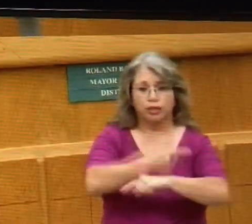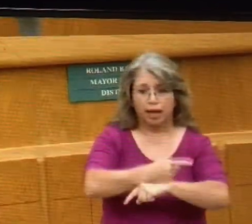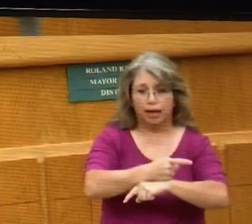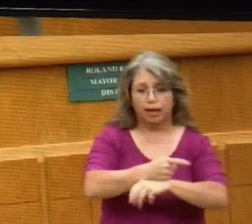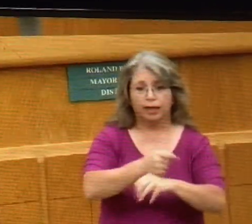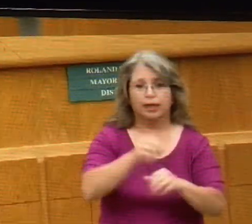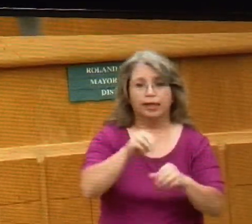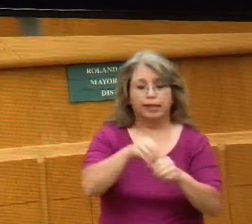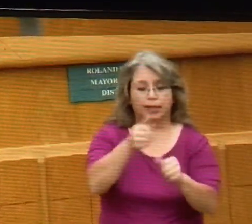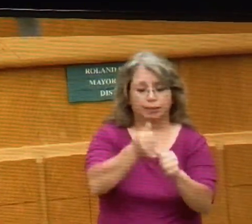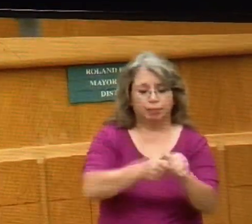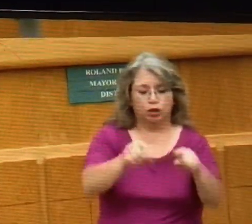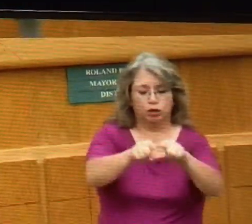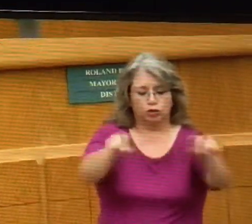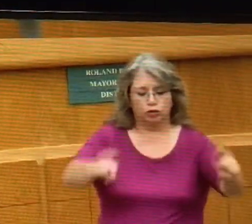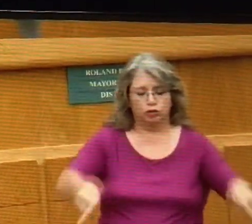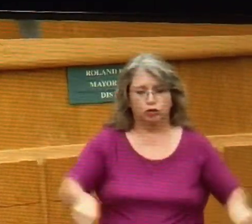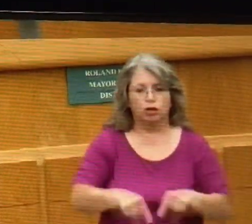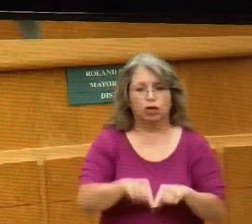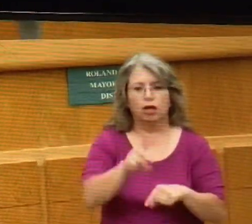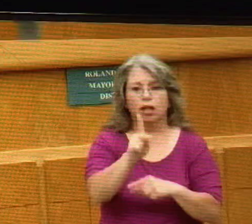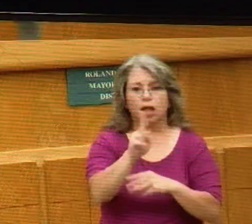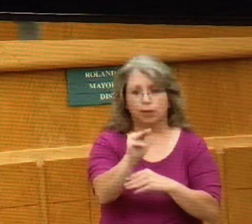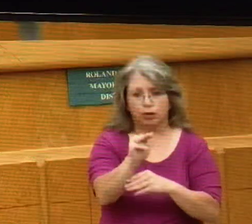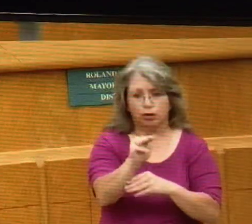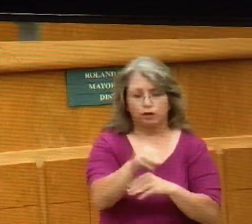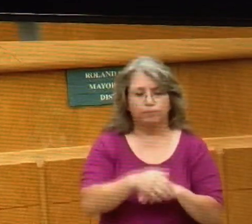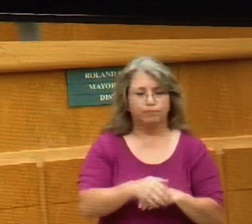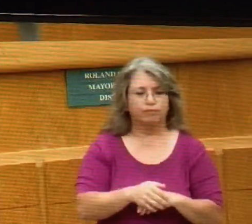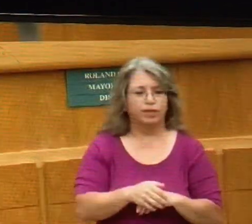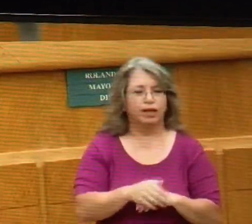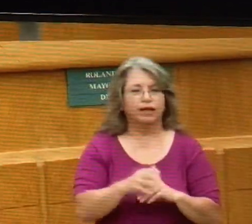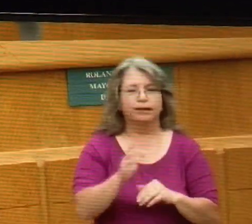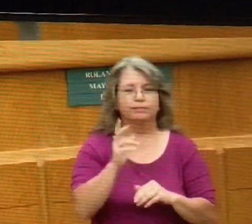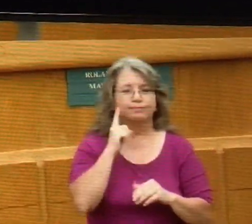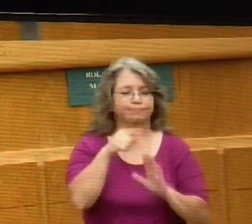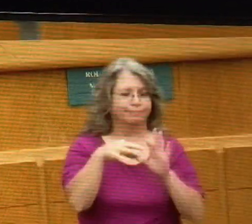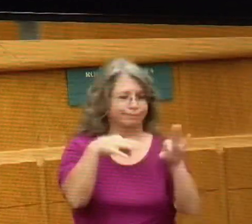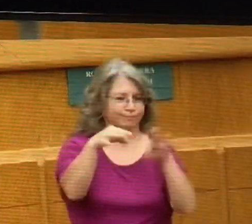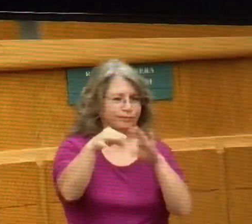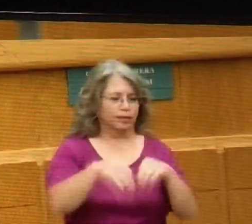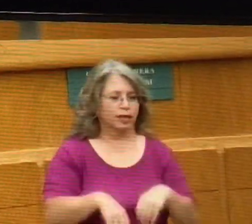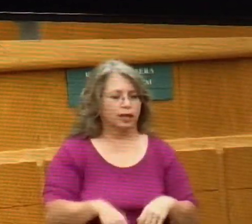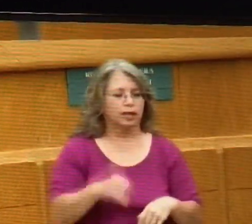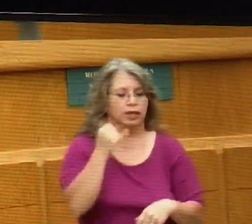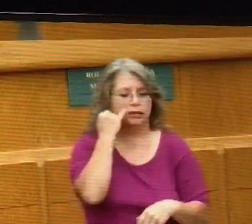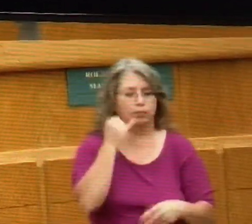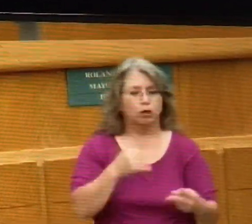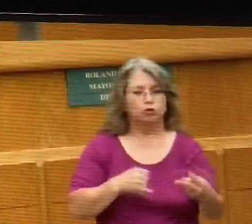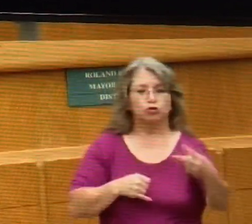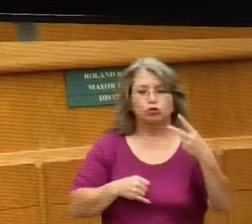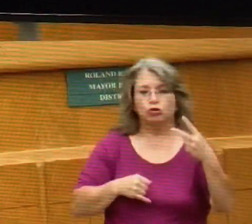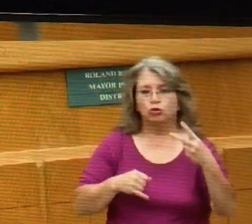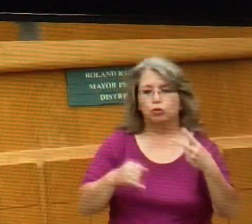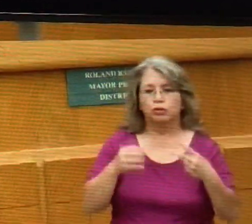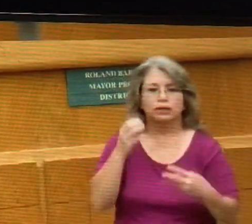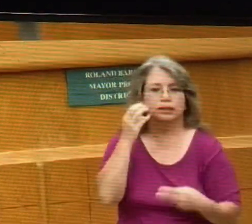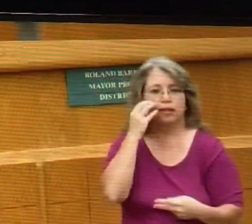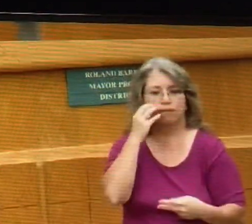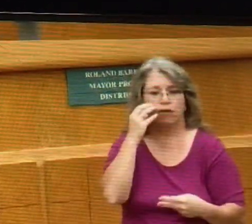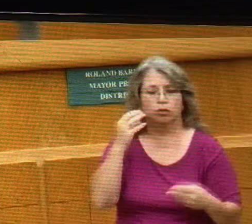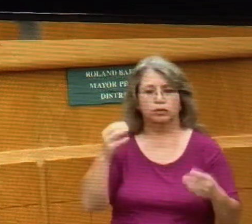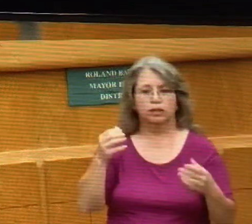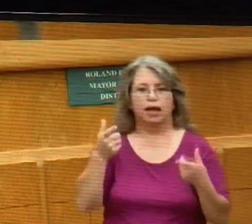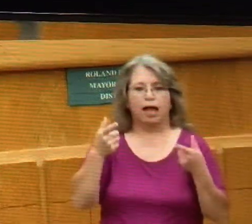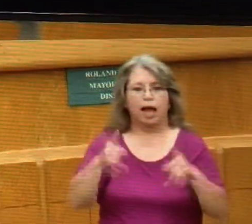County. The way this works at a smaller scale is, say, two devices come within 60 meters of each other. It triggers a statistical